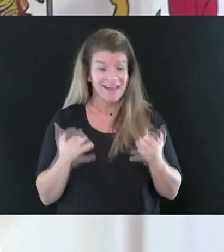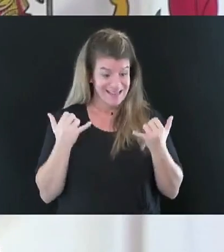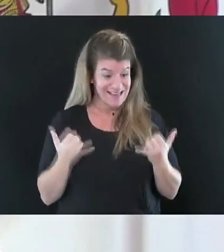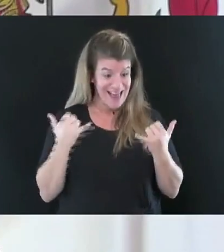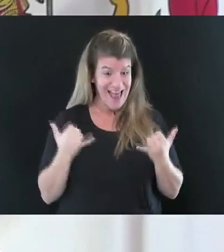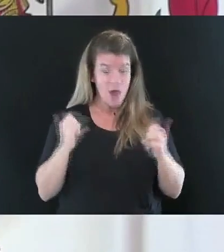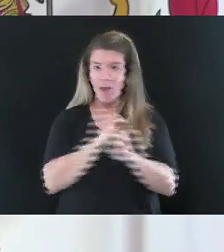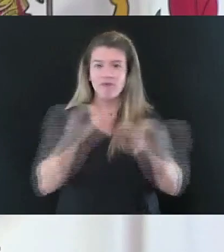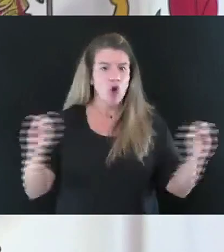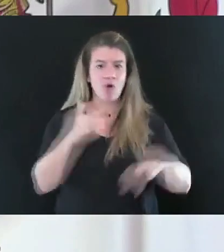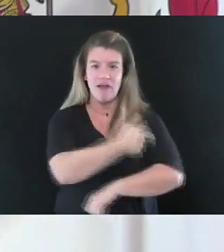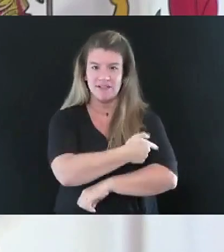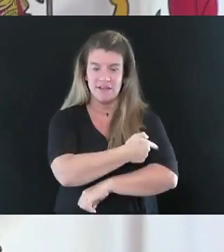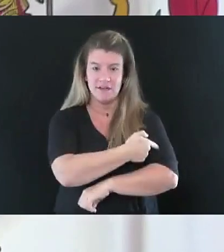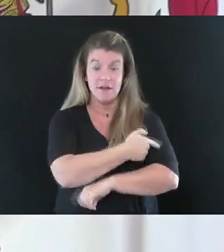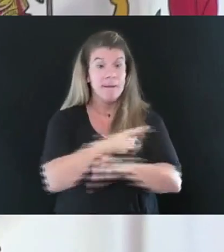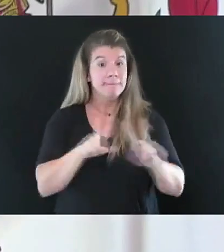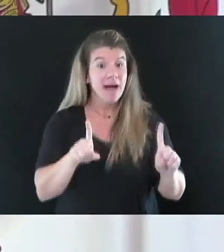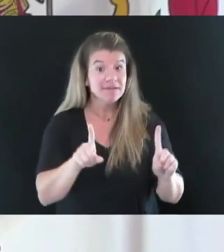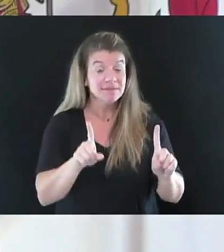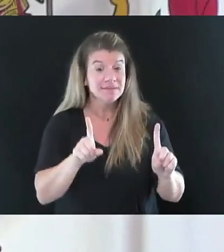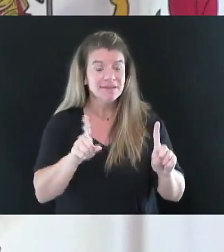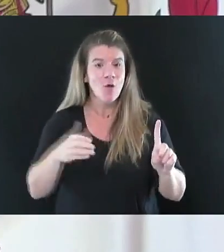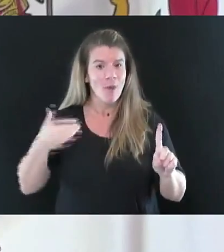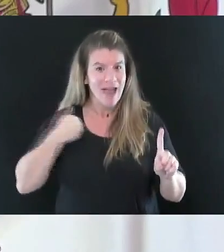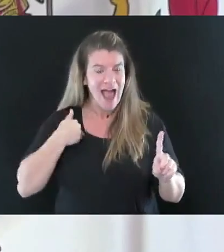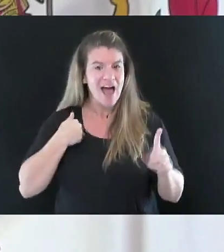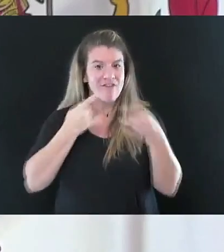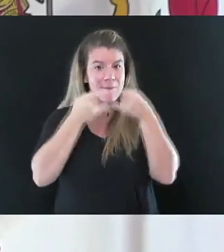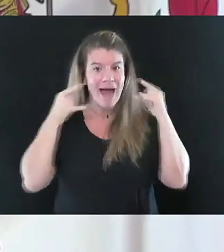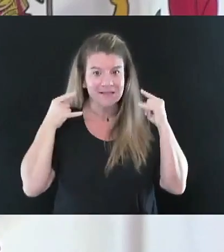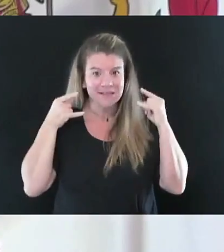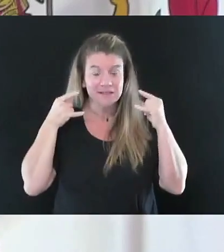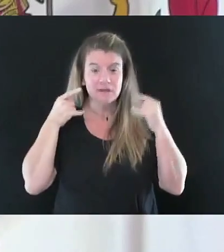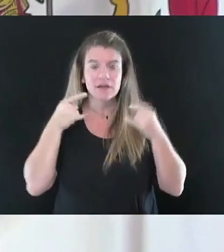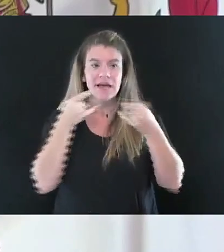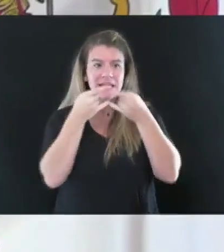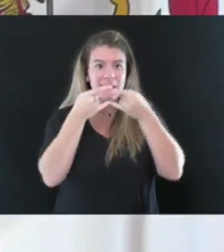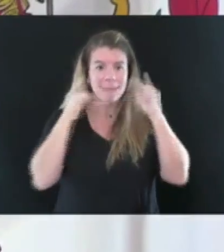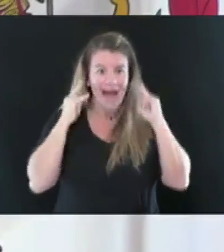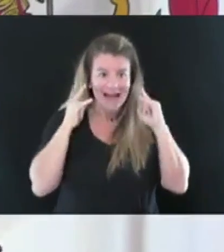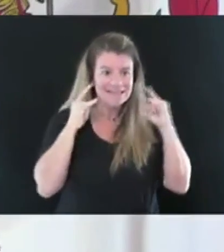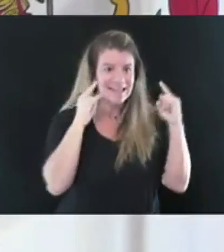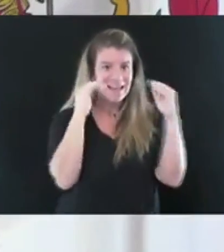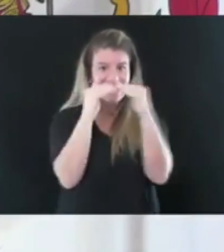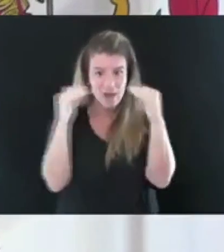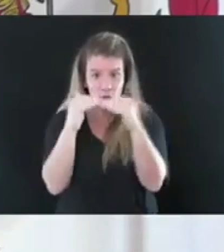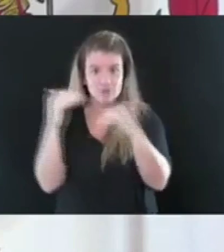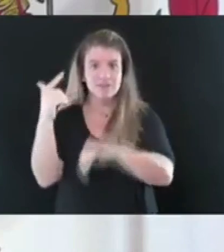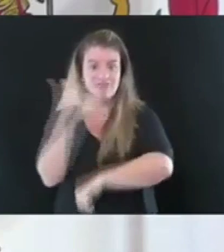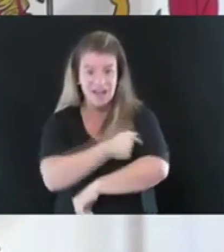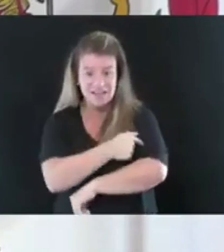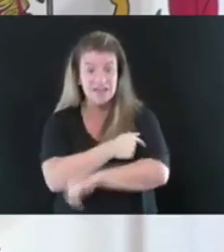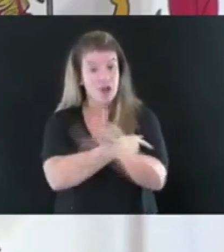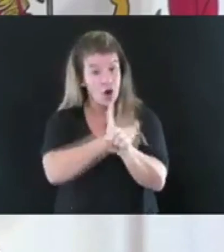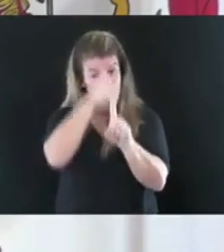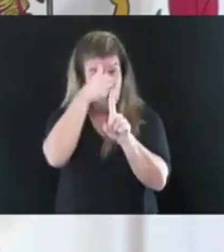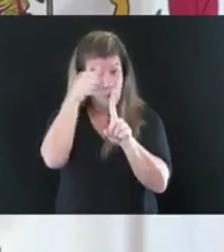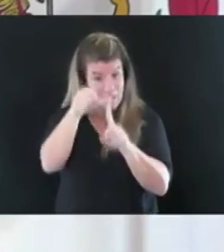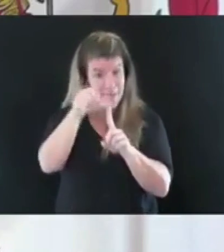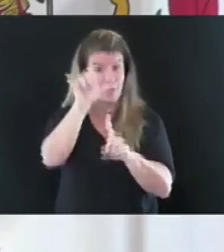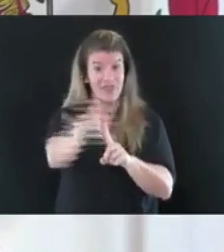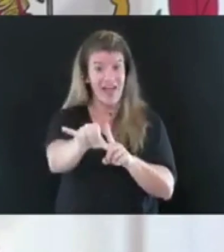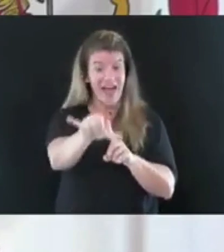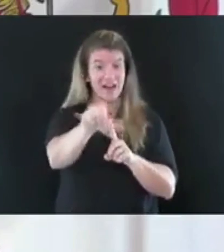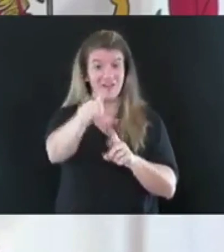have a vaccine, but mask equal vaccine. Remember that West Virginia. Absolutely. That